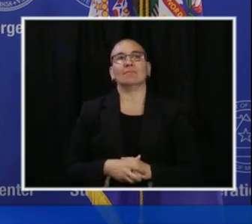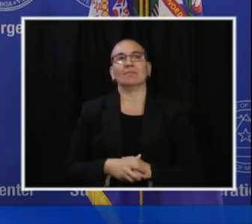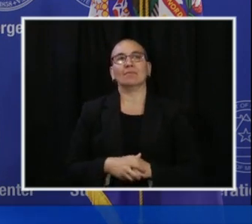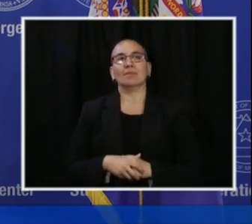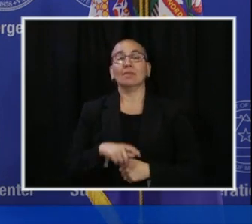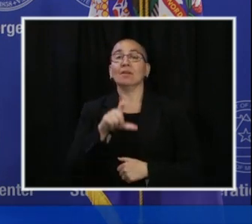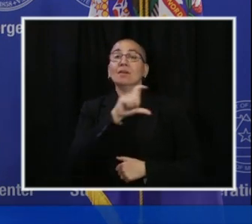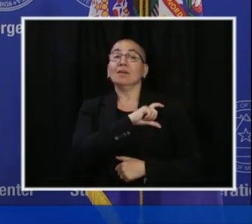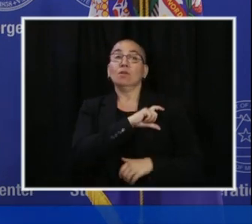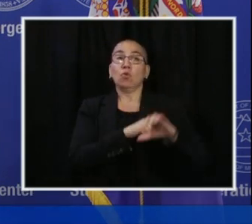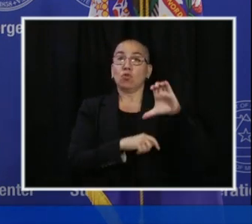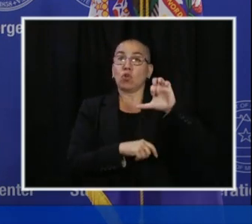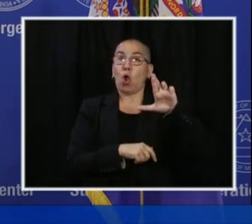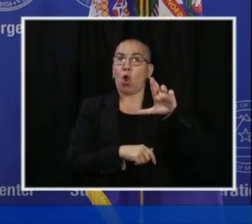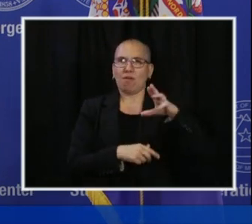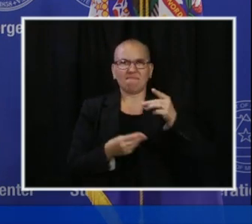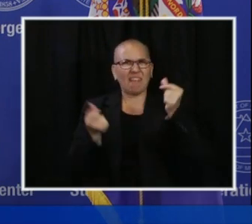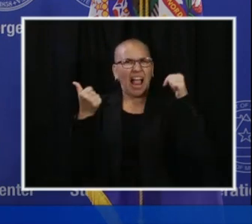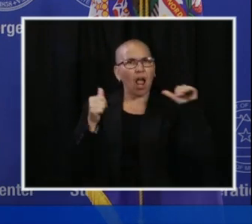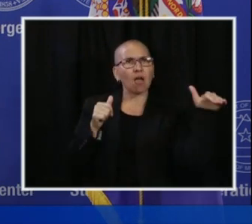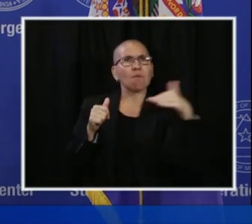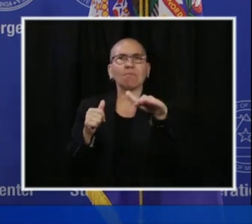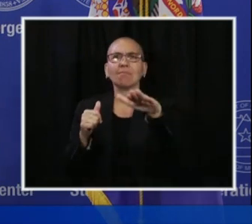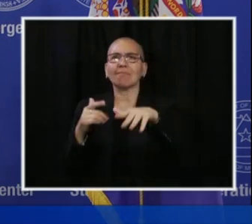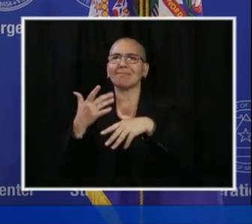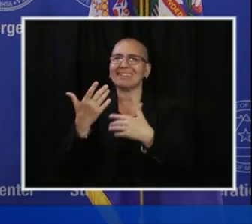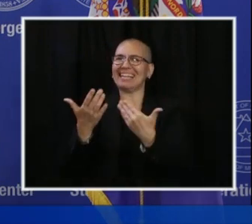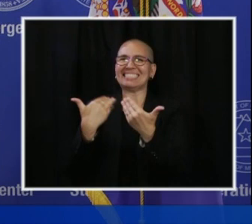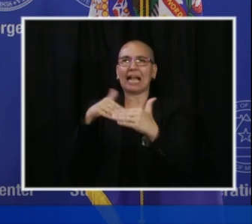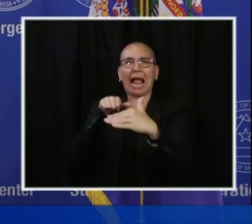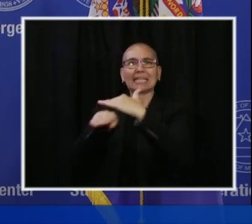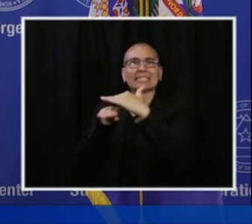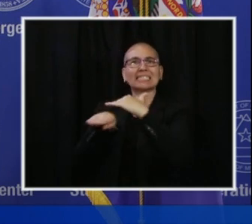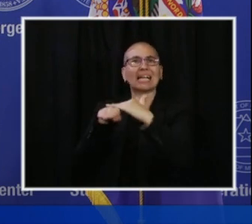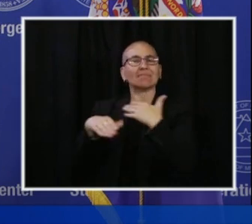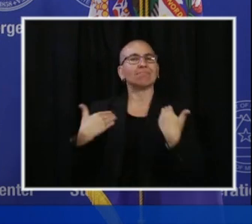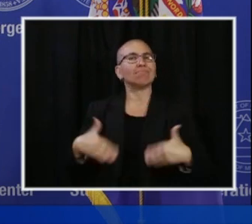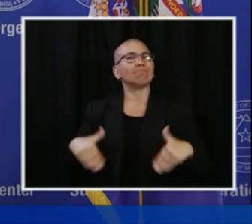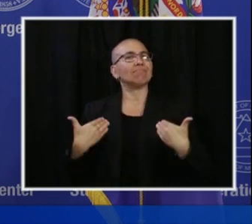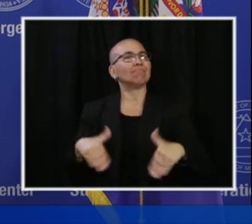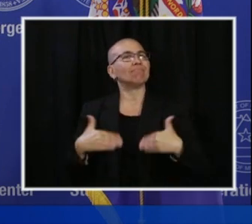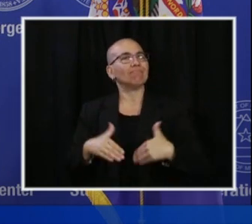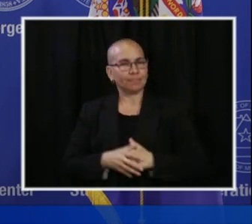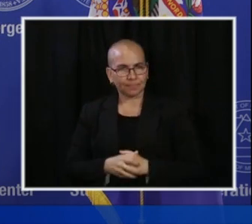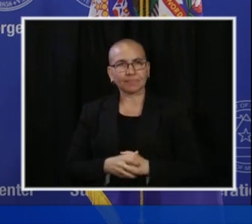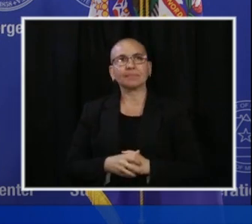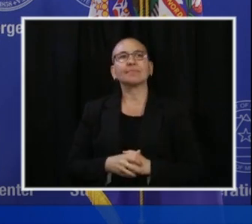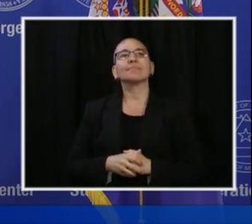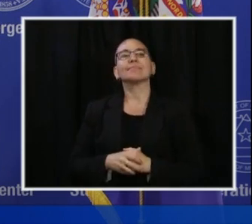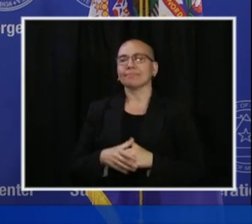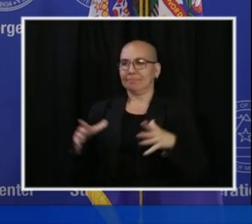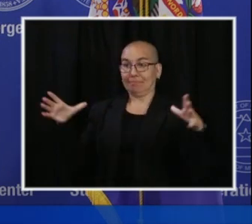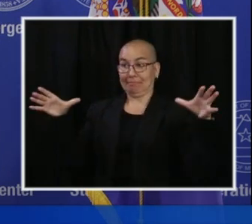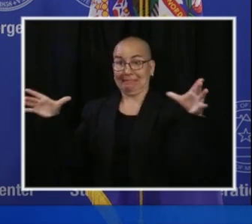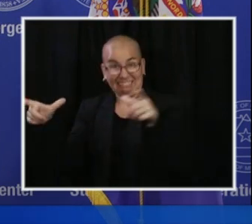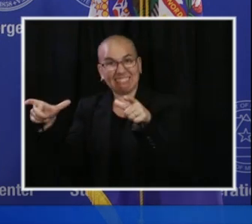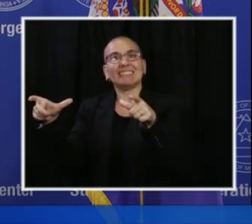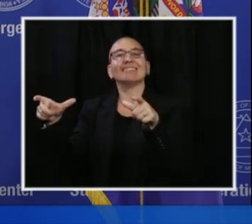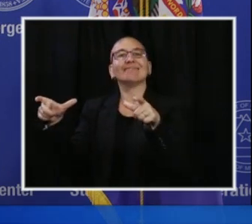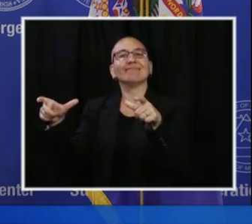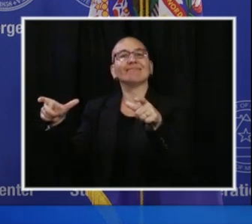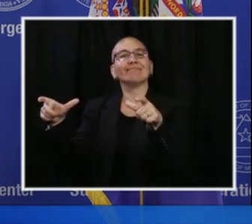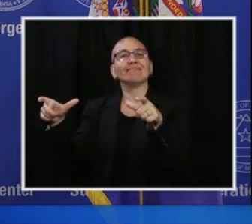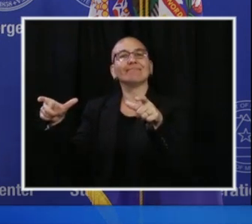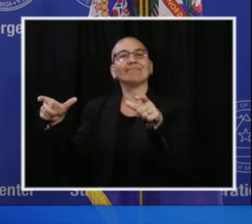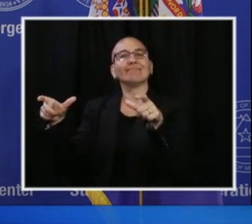situation. And the peace officers that responded to that responded with restraint and they responded with care and they were able